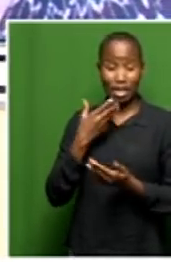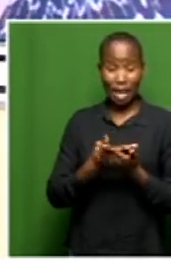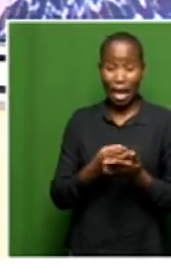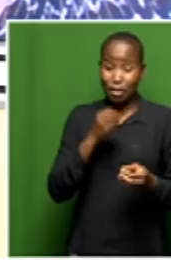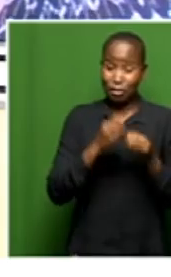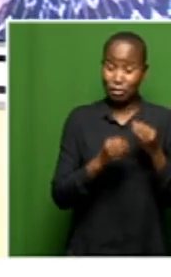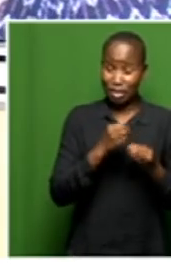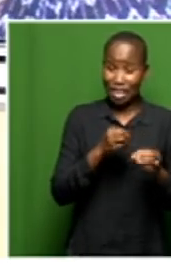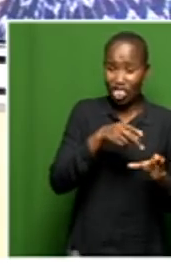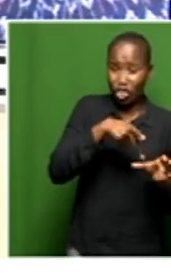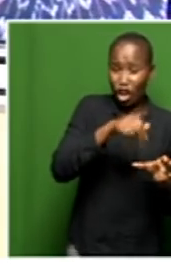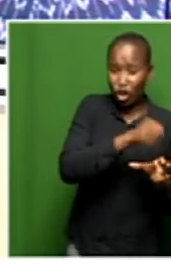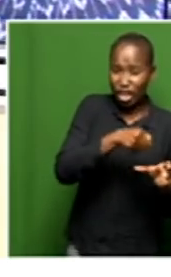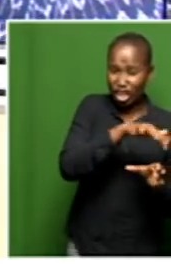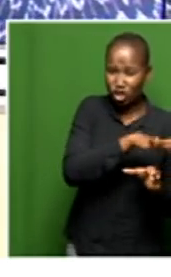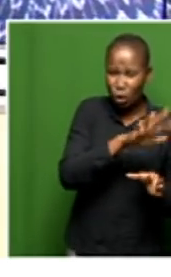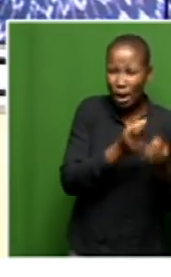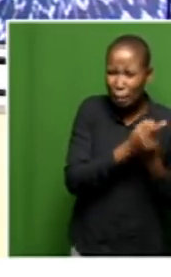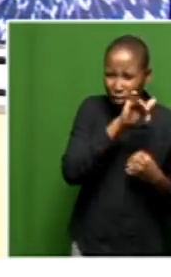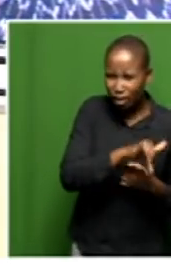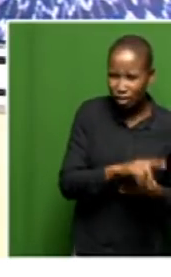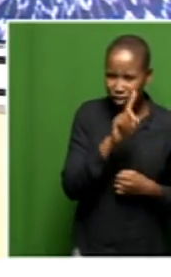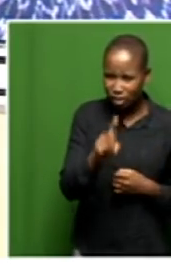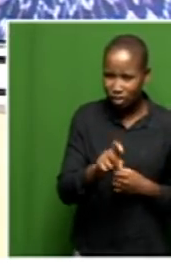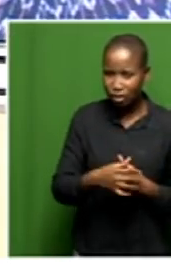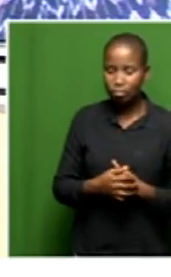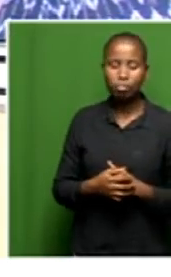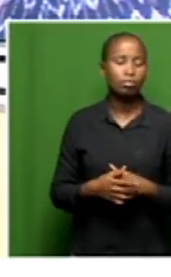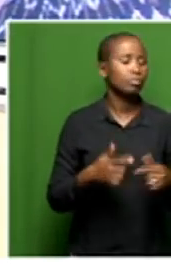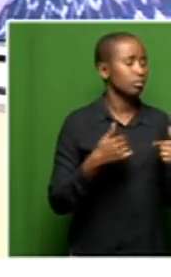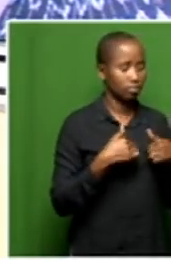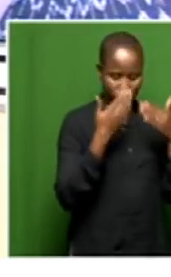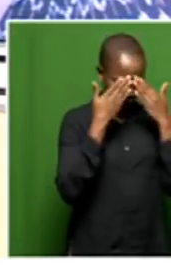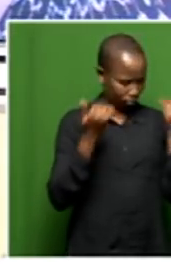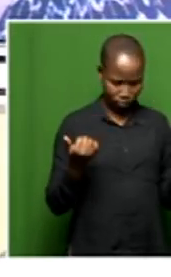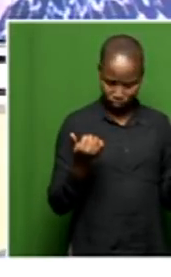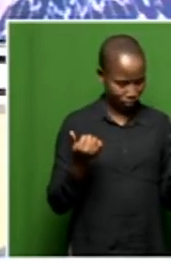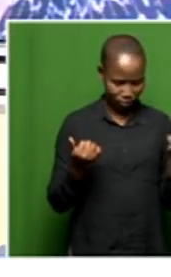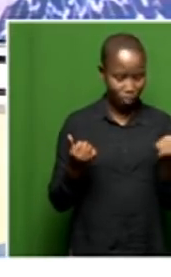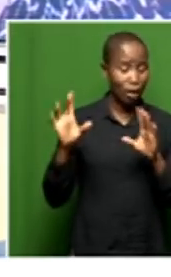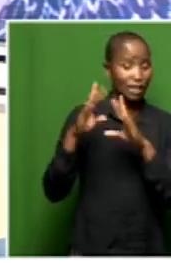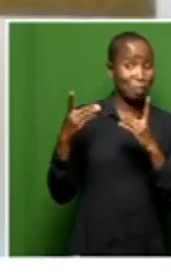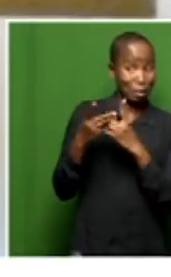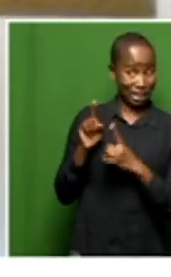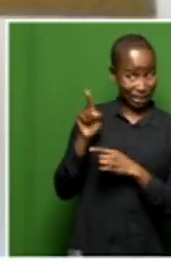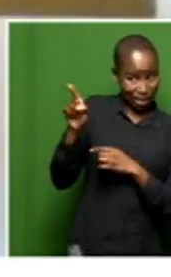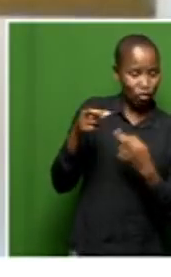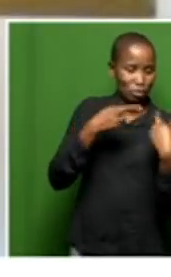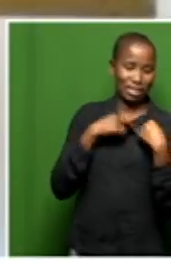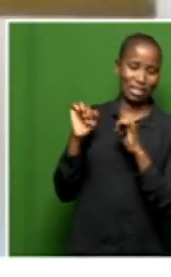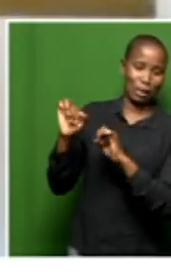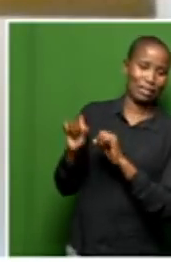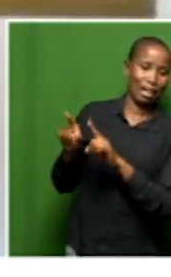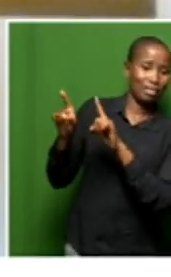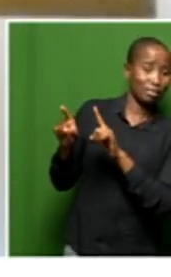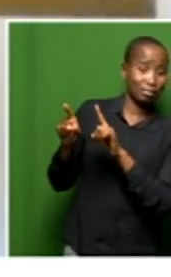What's happening there? I have no idea. The department is in control of the building. You know, so they do things